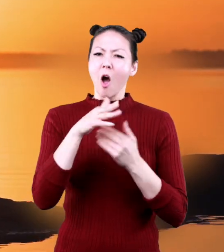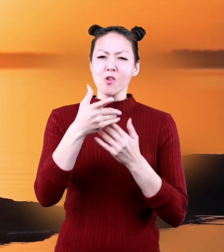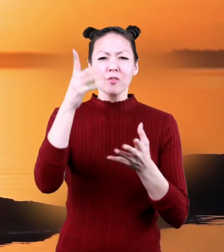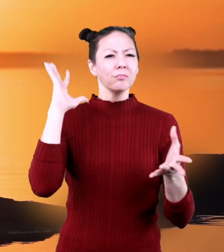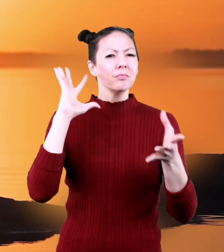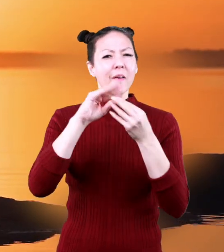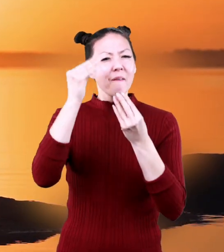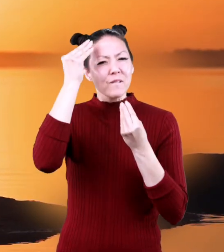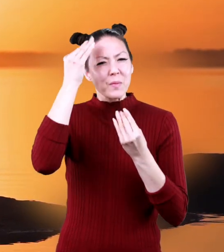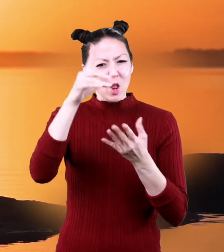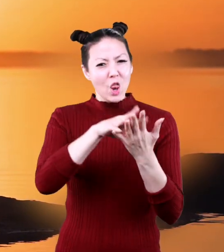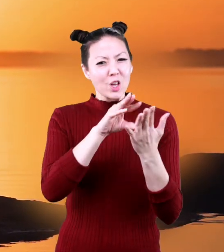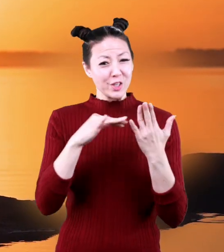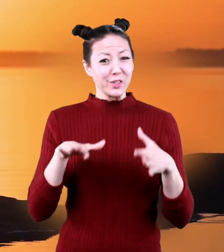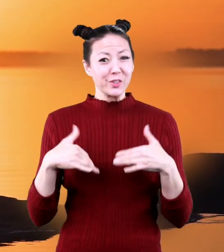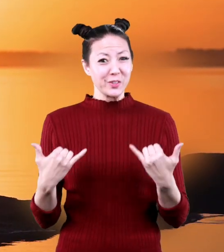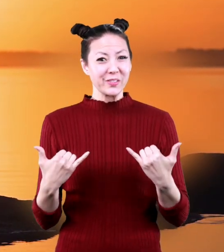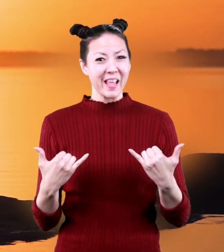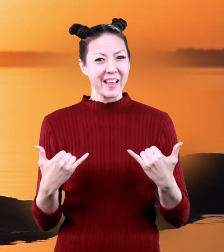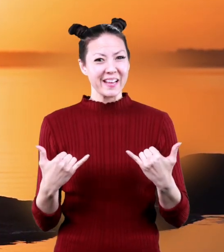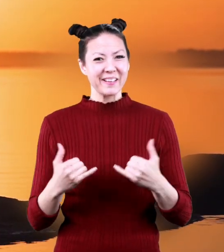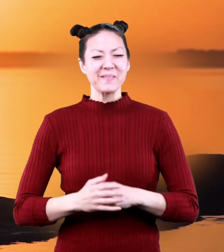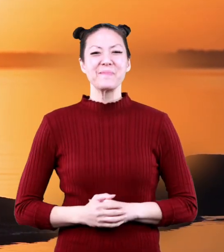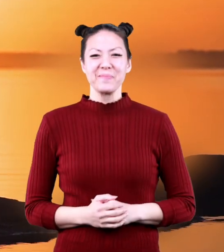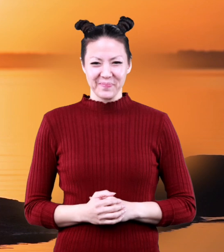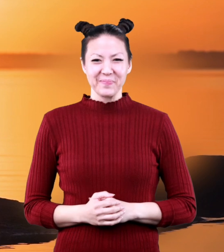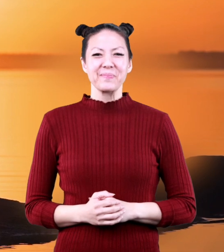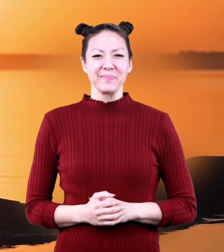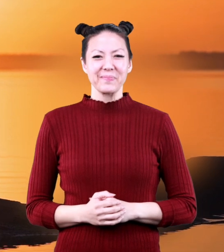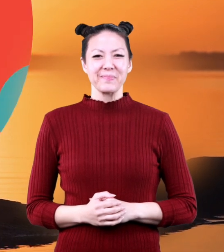like using all the information you have learned today.